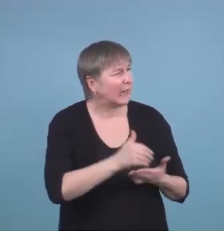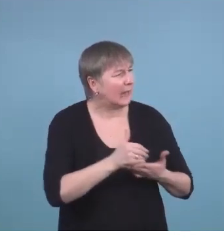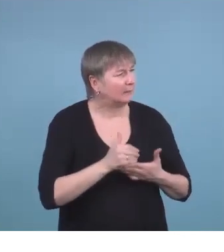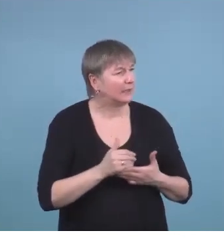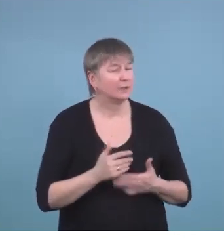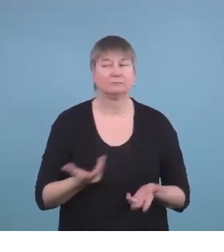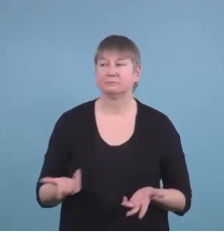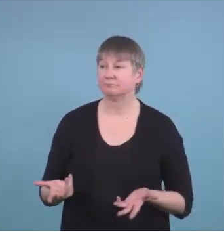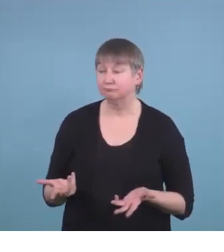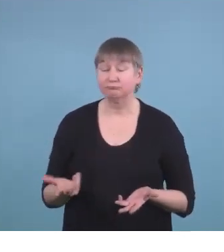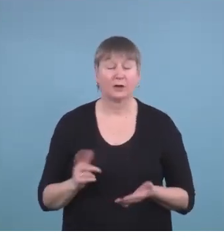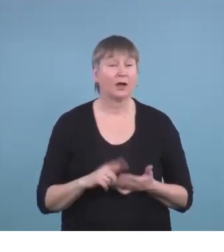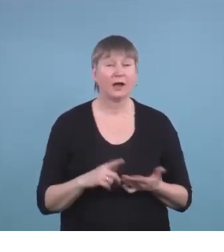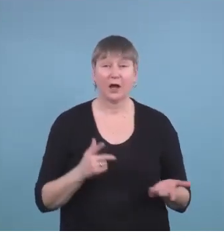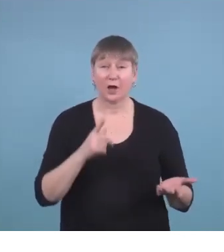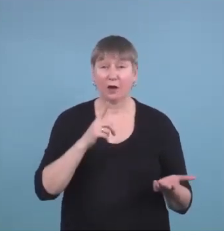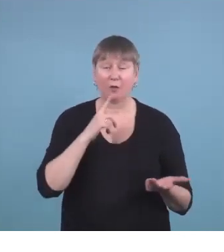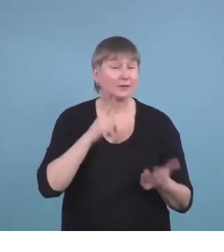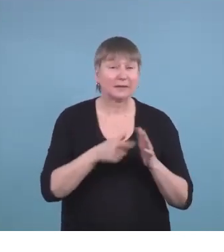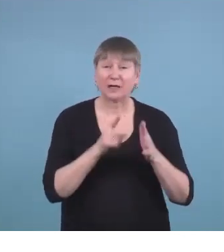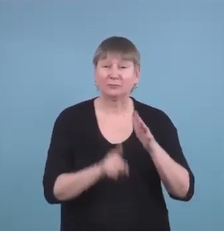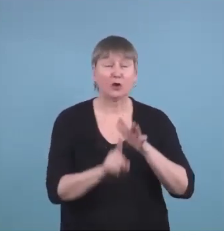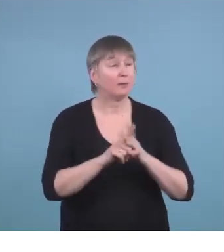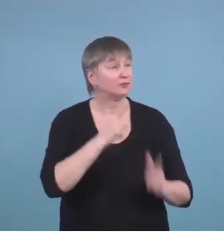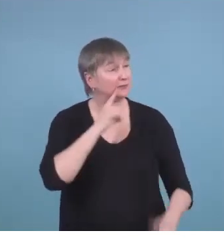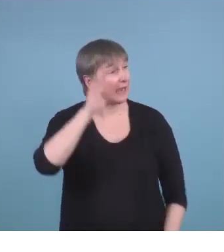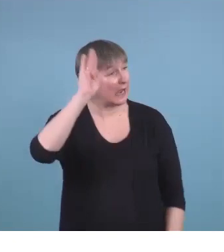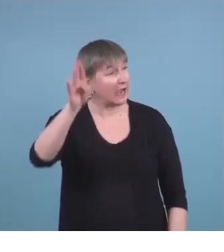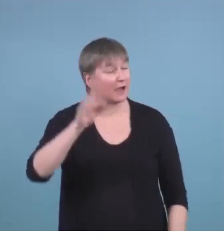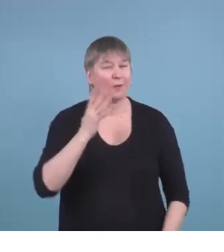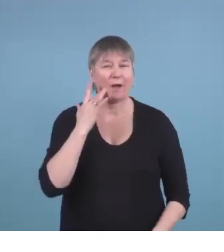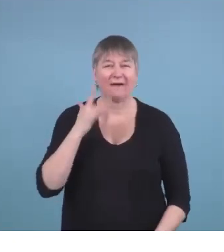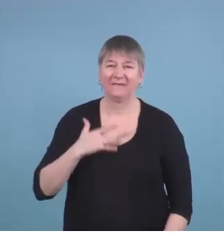or I just wanted to say hi they're feeling quite lonely